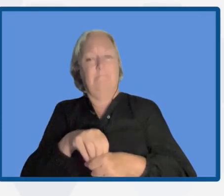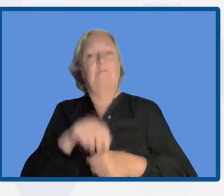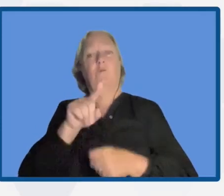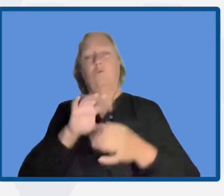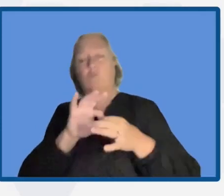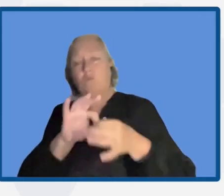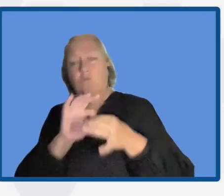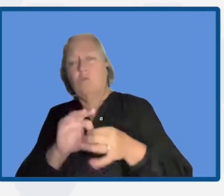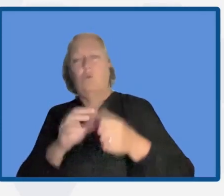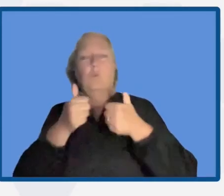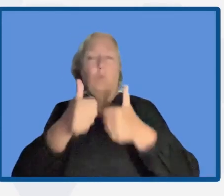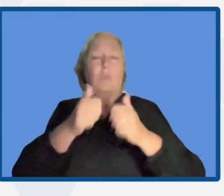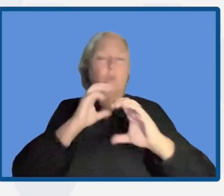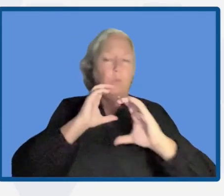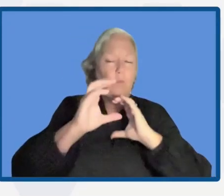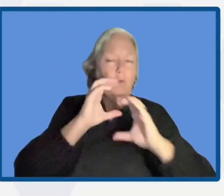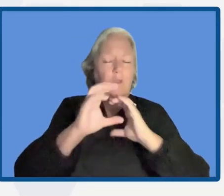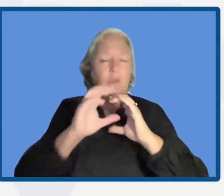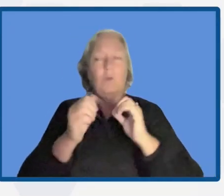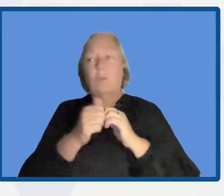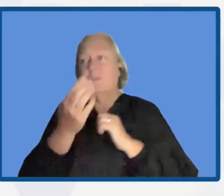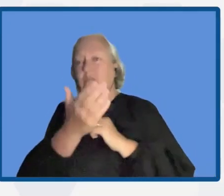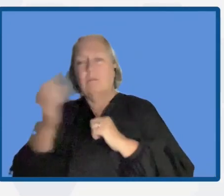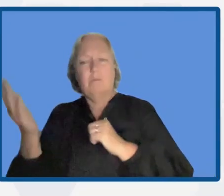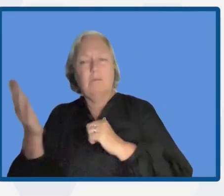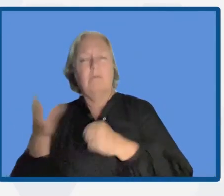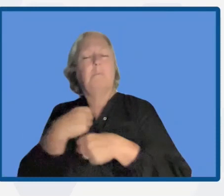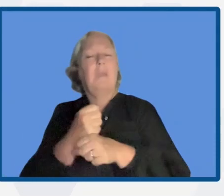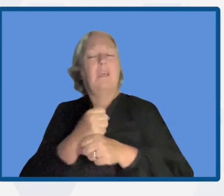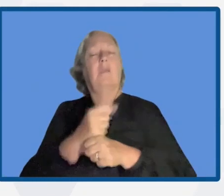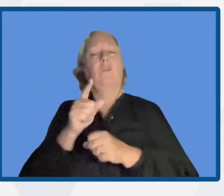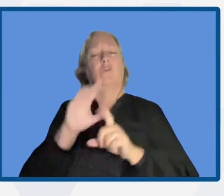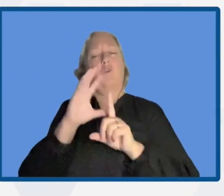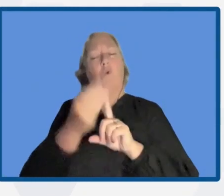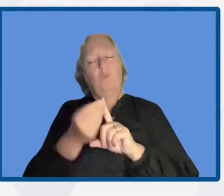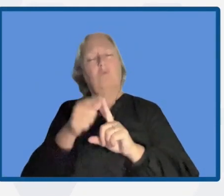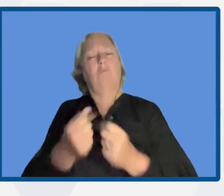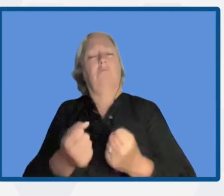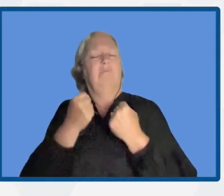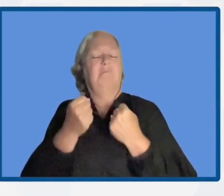communication with people creating the culture of resilience. Yes, without a doubt.